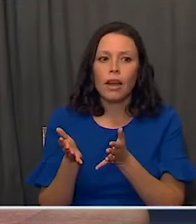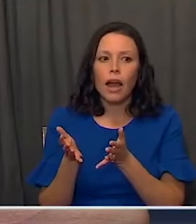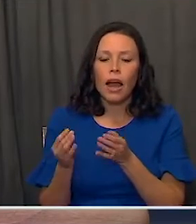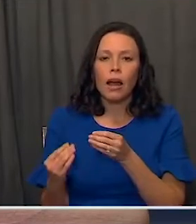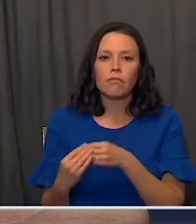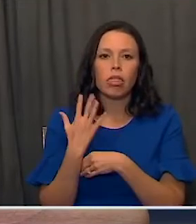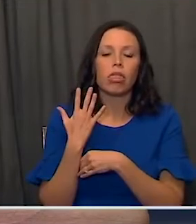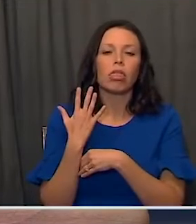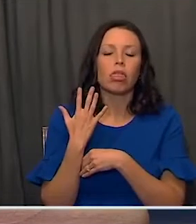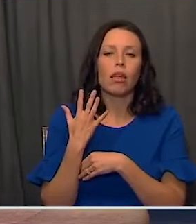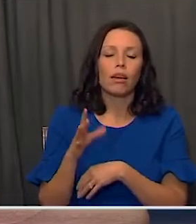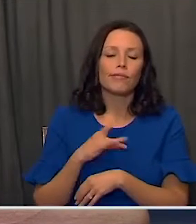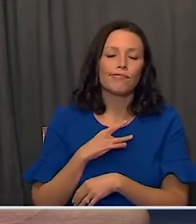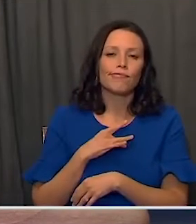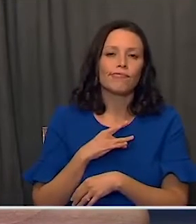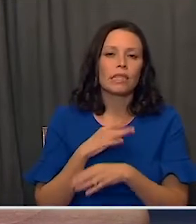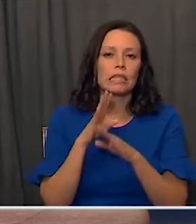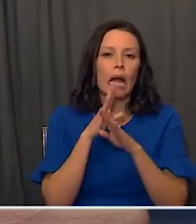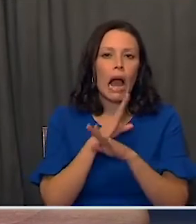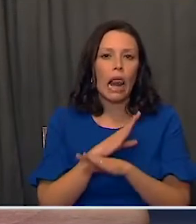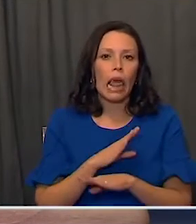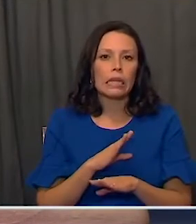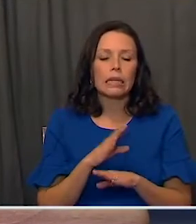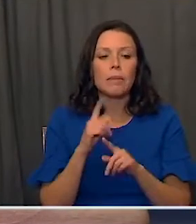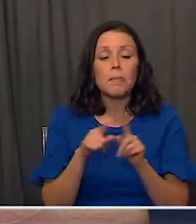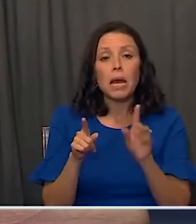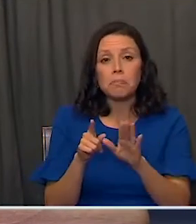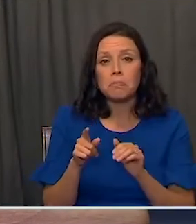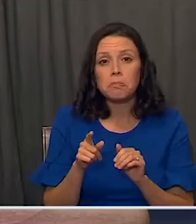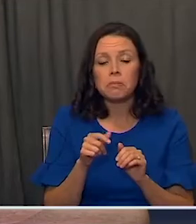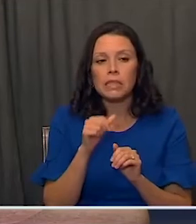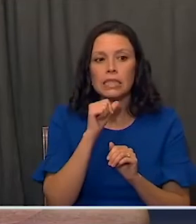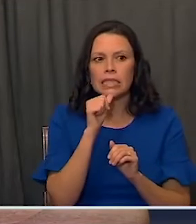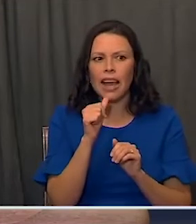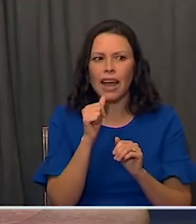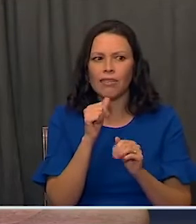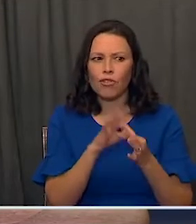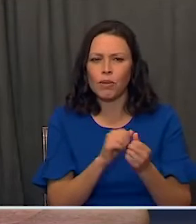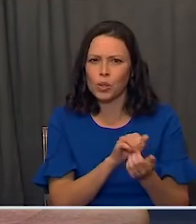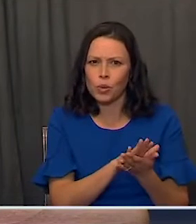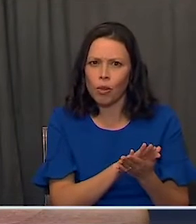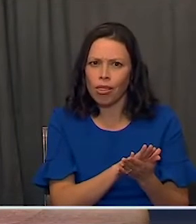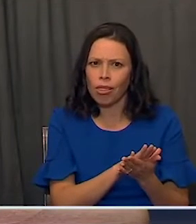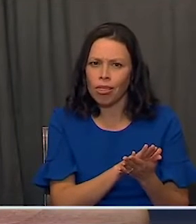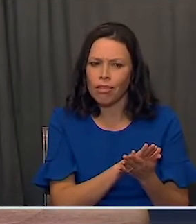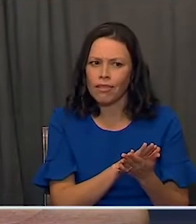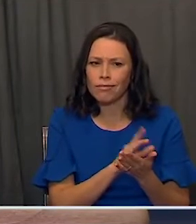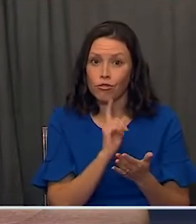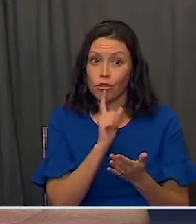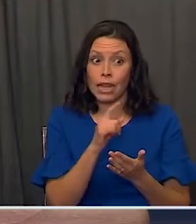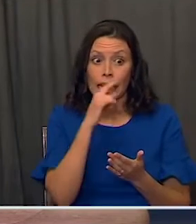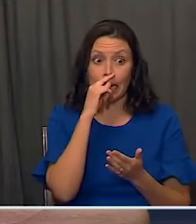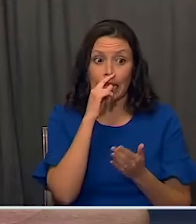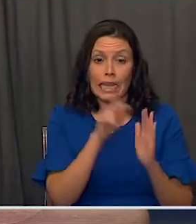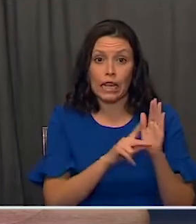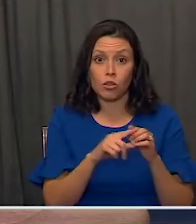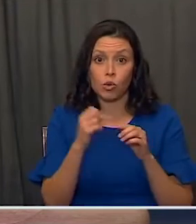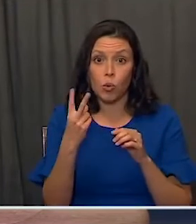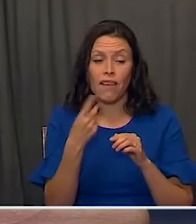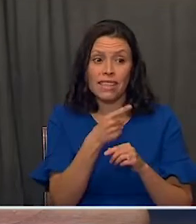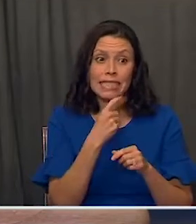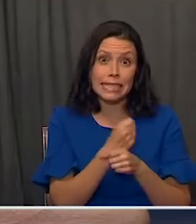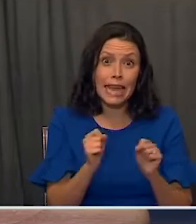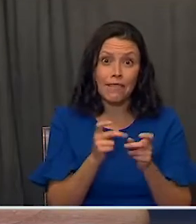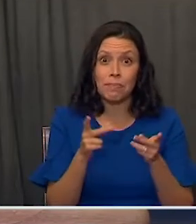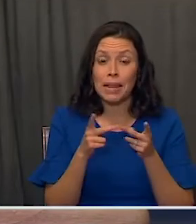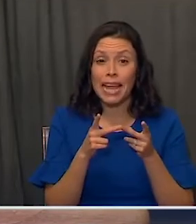epidemic that begins to transmit, but it's not inter-school transmission. The truth is for kids K through 12, one of the